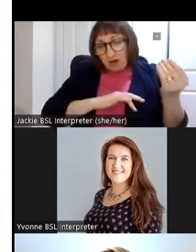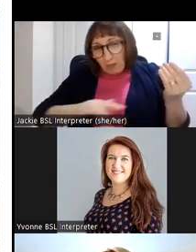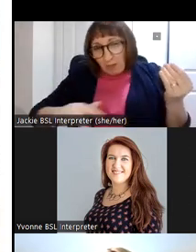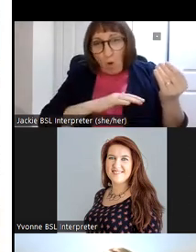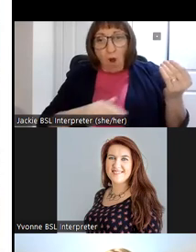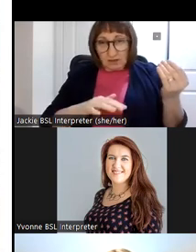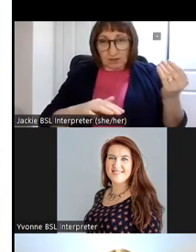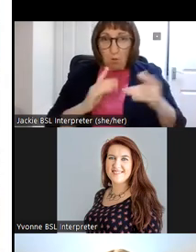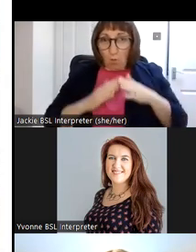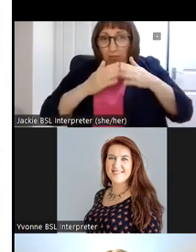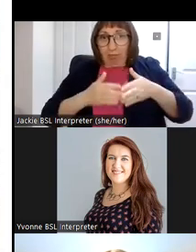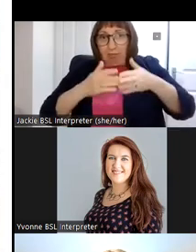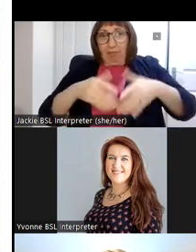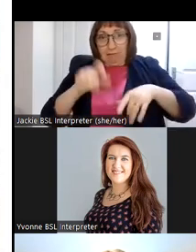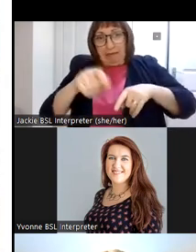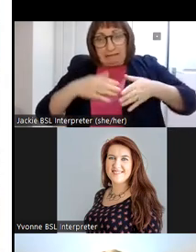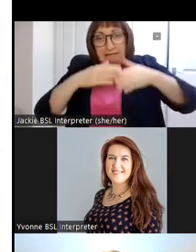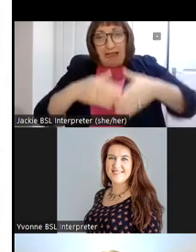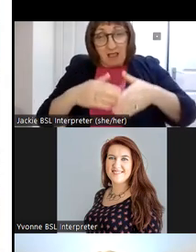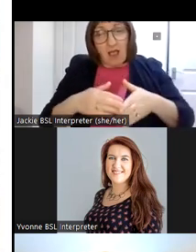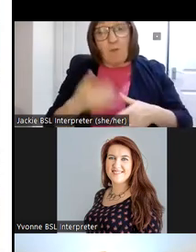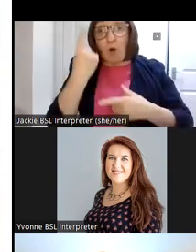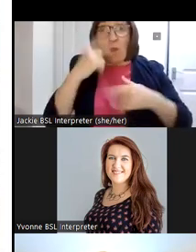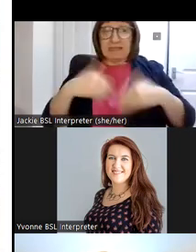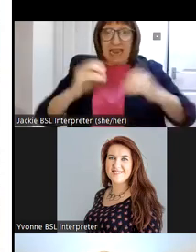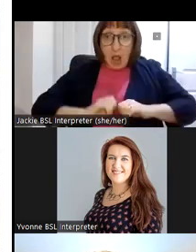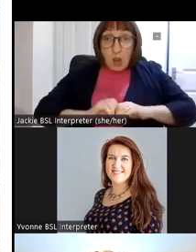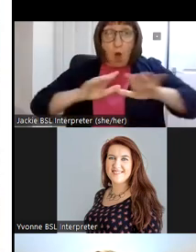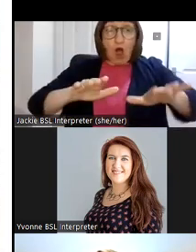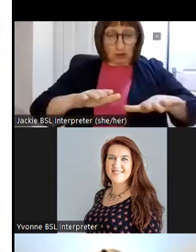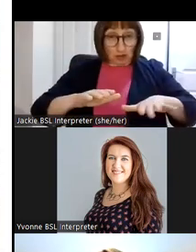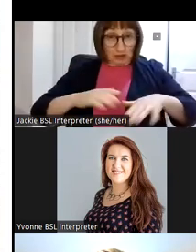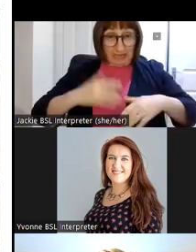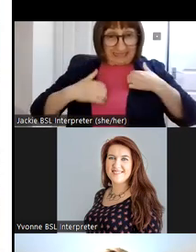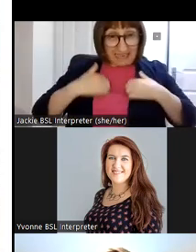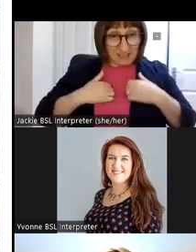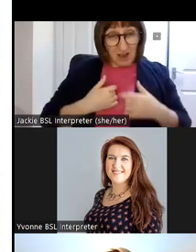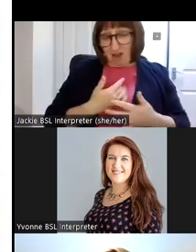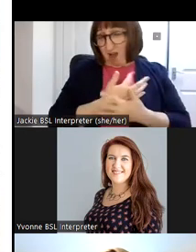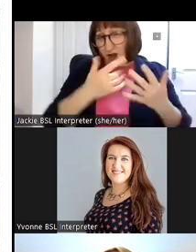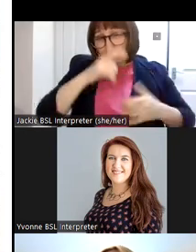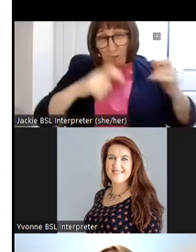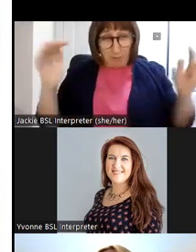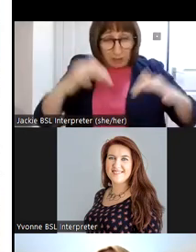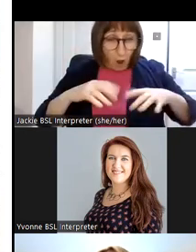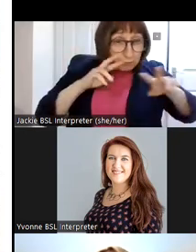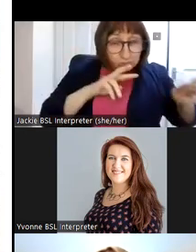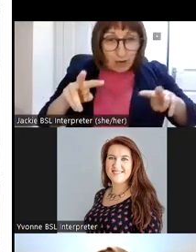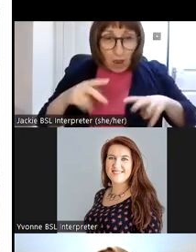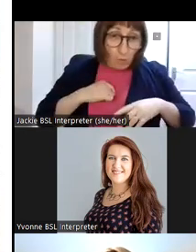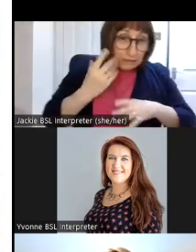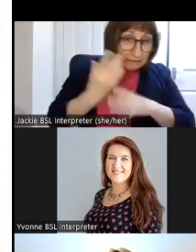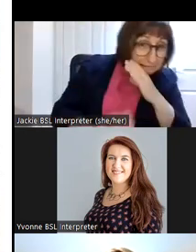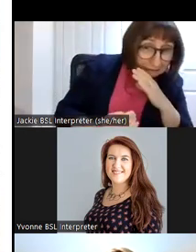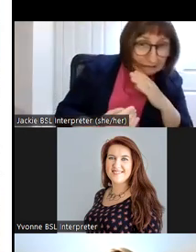maiden voyage but um on the launch day it created much excitement there was hundreds along the piers you know would it sink would it